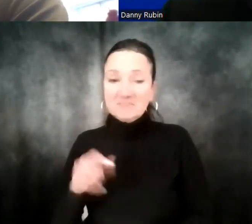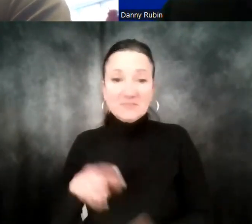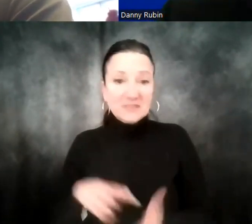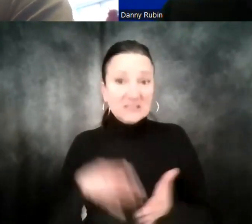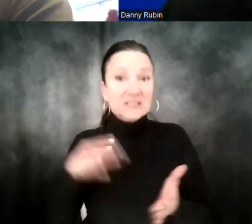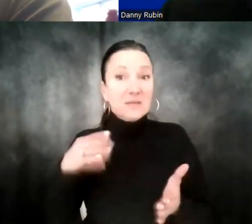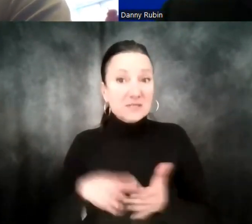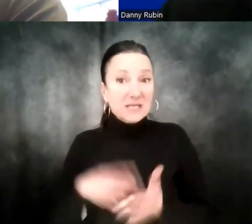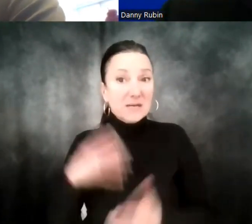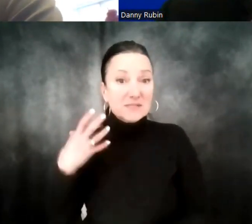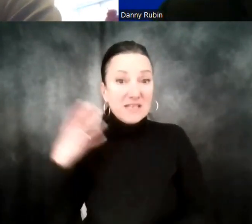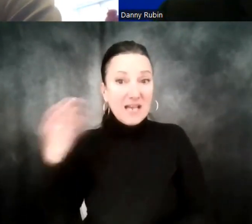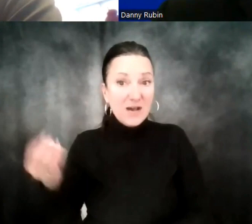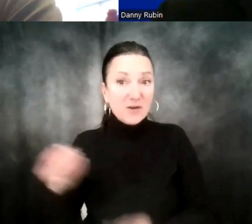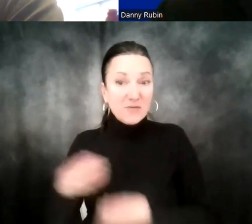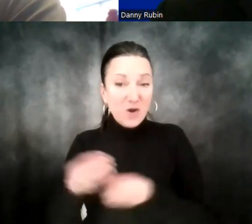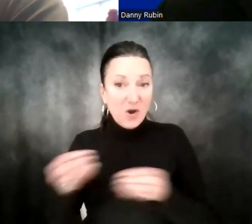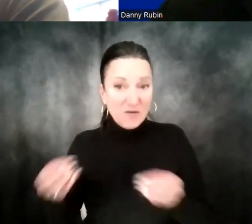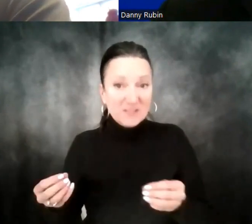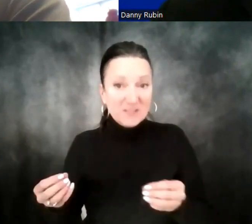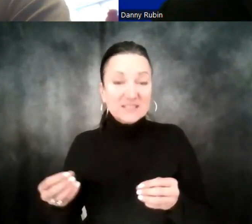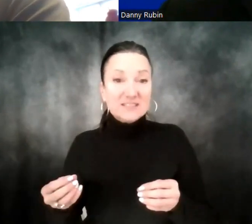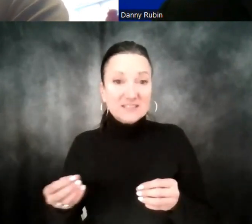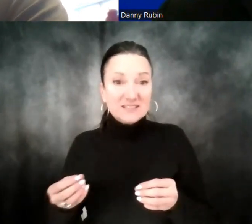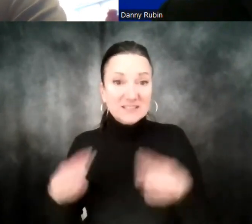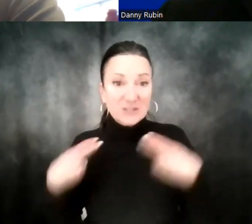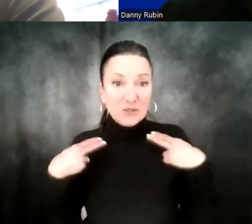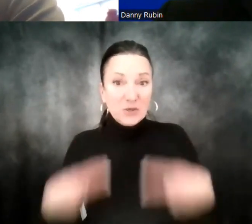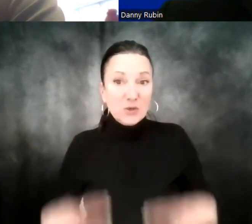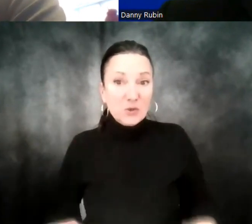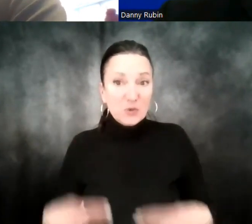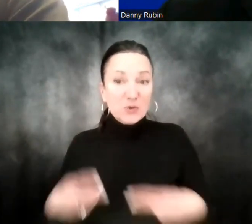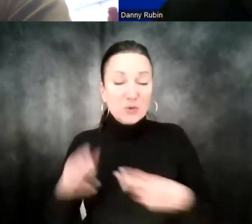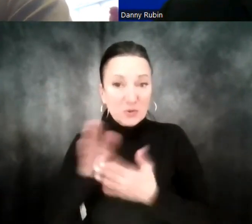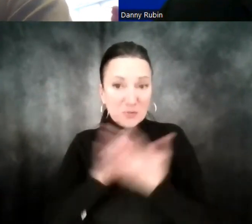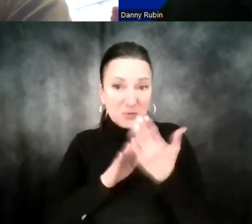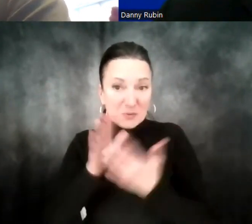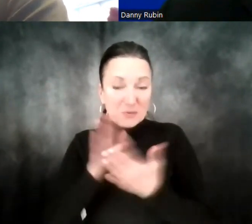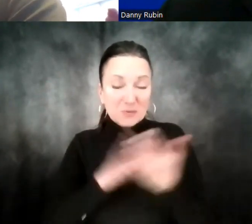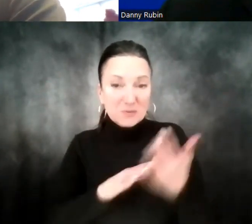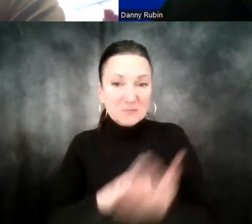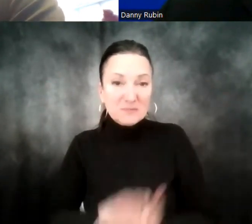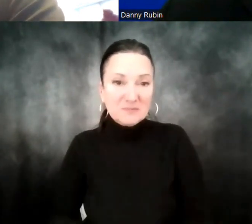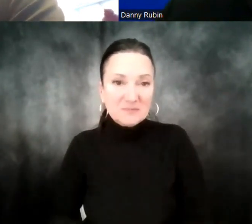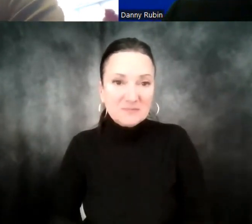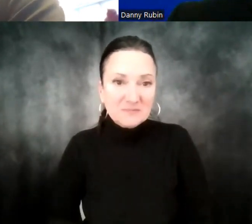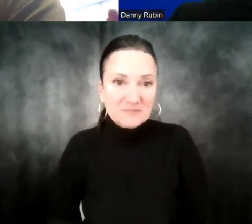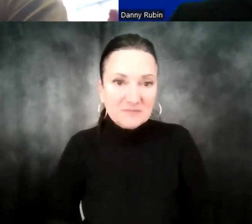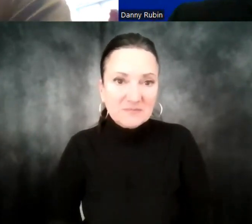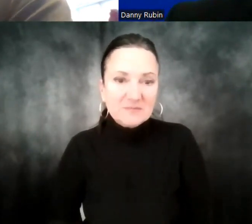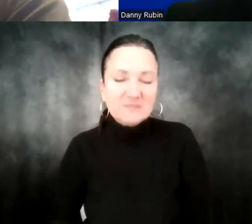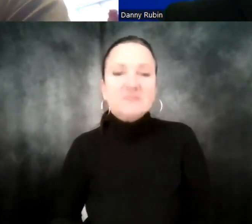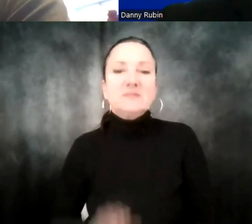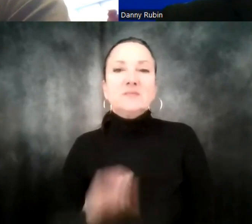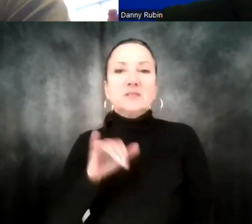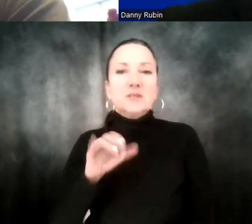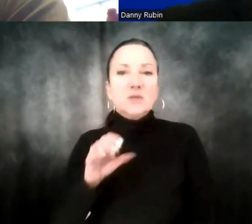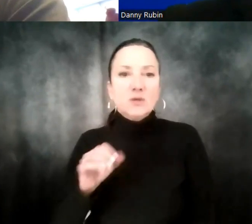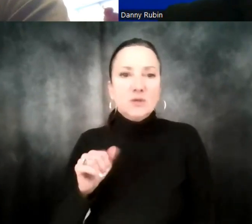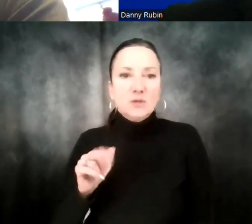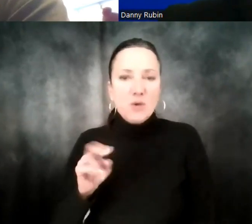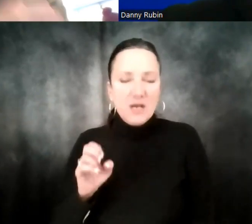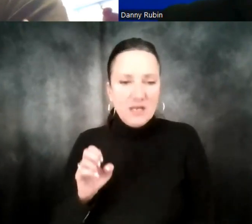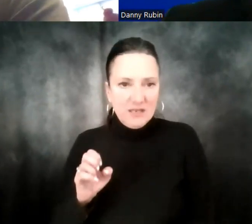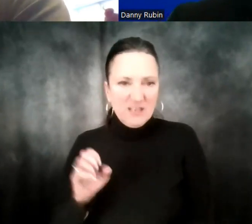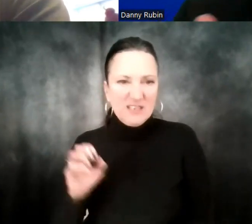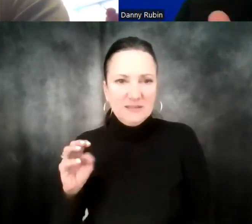does get out of the office and go to a human-to-human connection. A question from Joanna, Unity Reed High